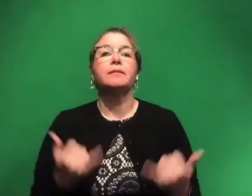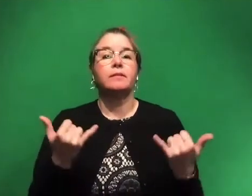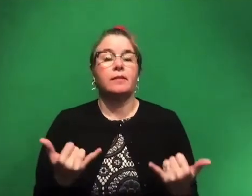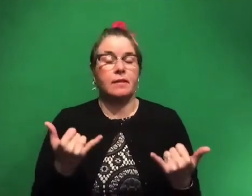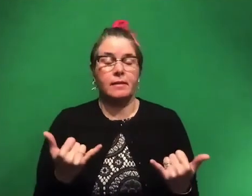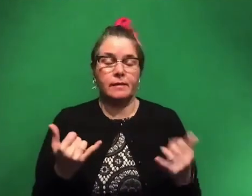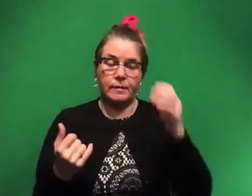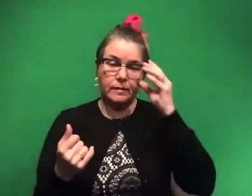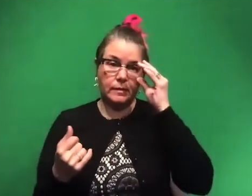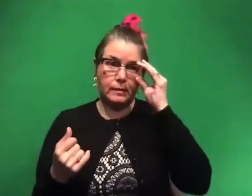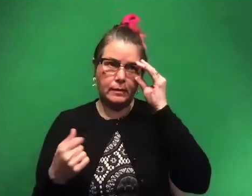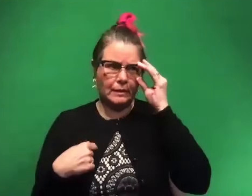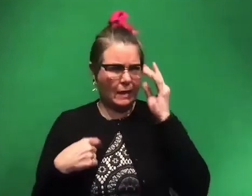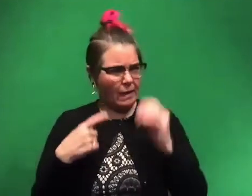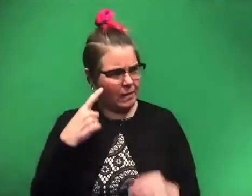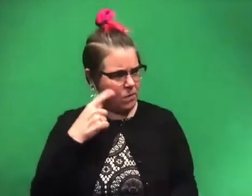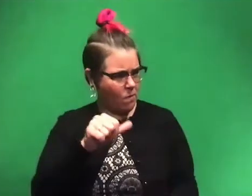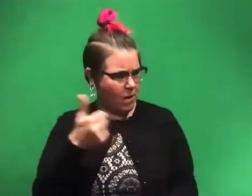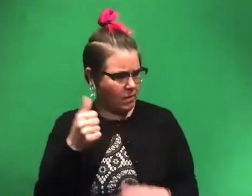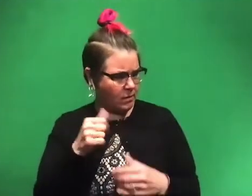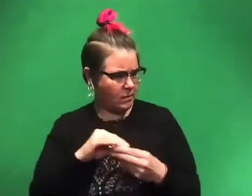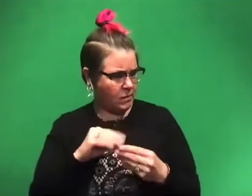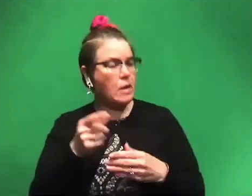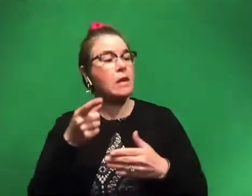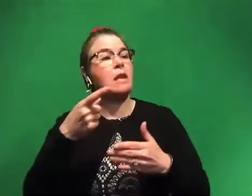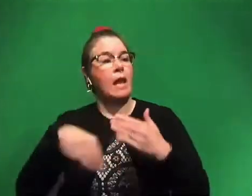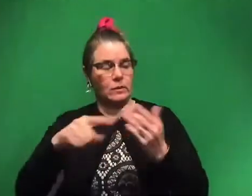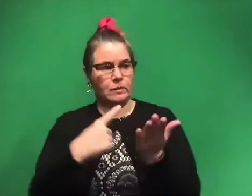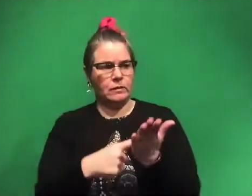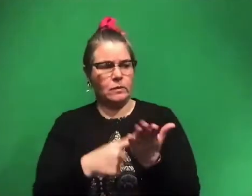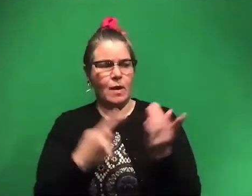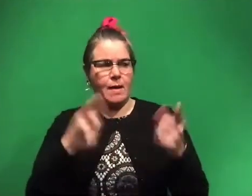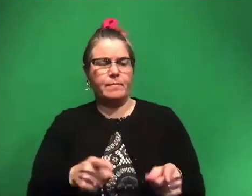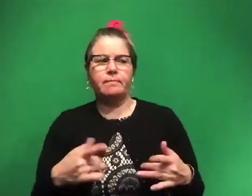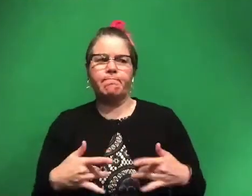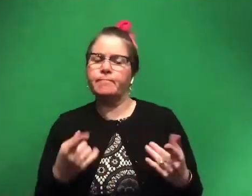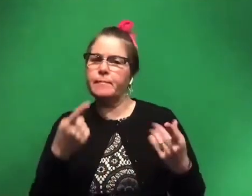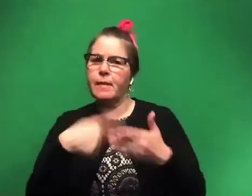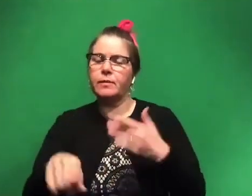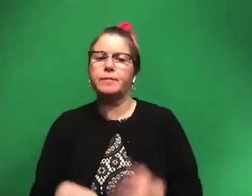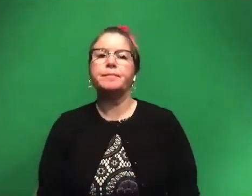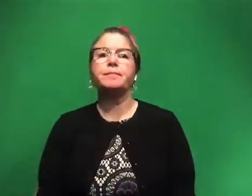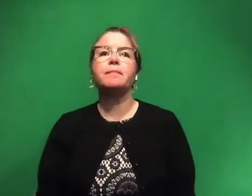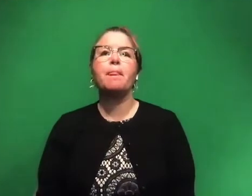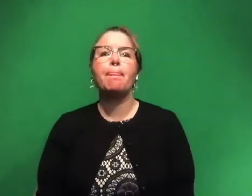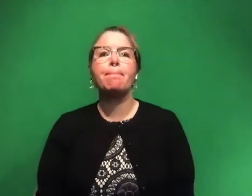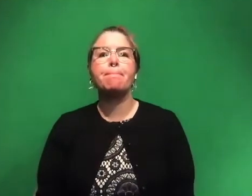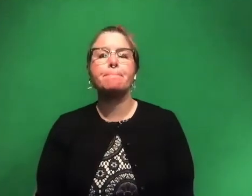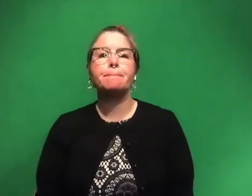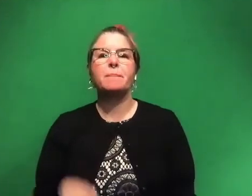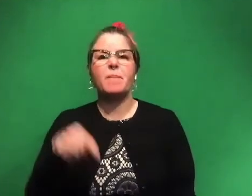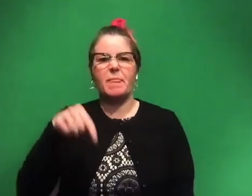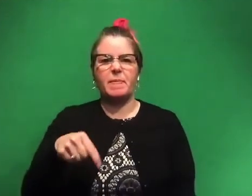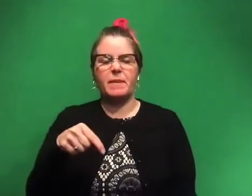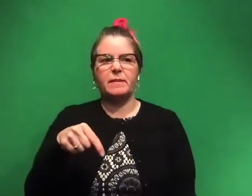today, I think, what else do have to tell you? Oh, next week, let's talk about what's happening next week. Later this week on